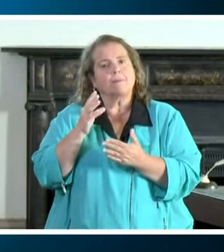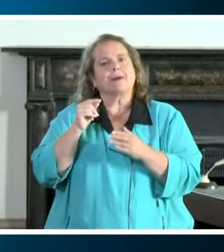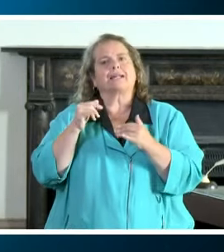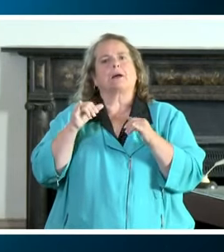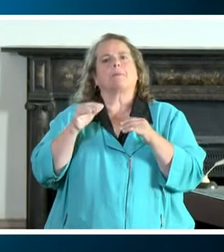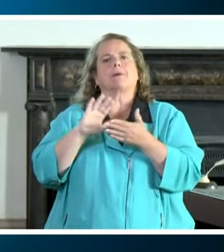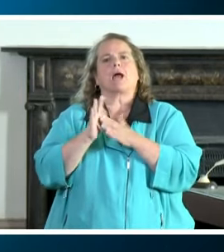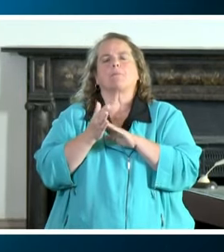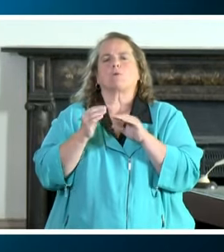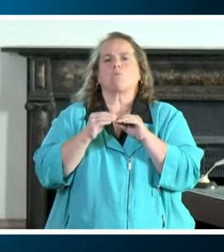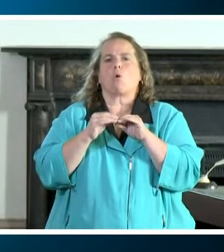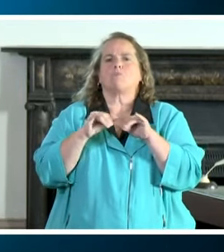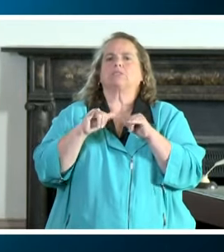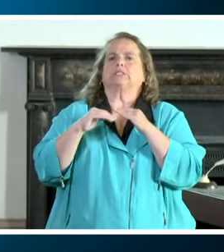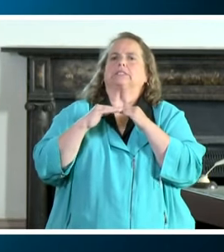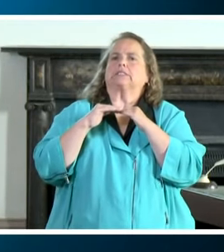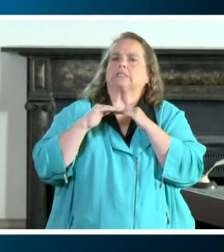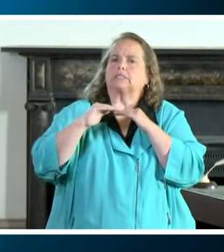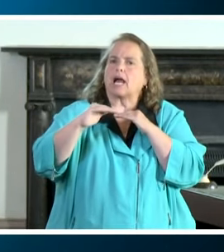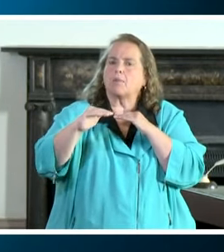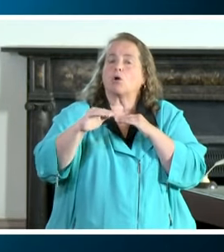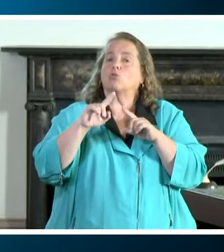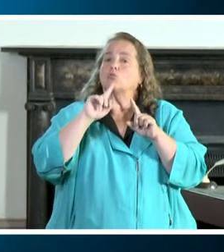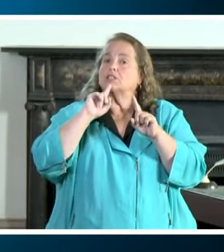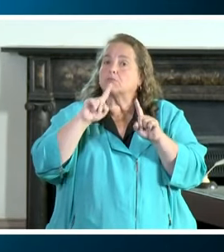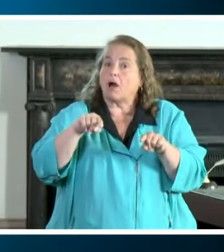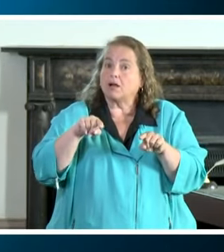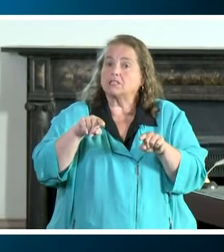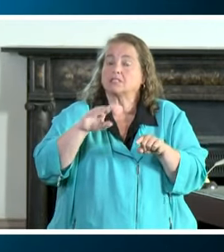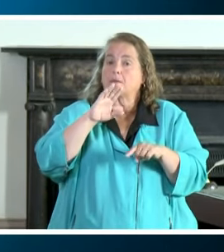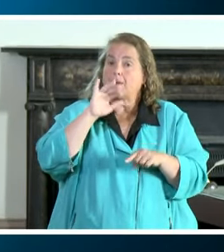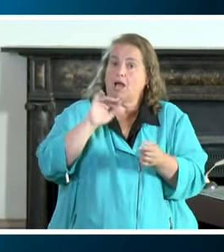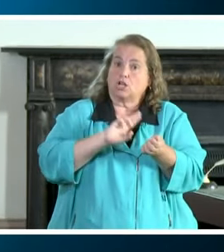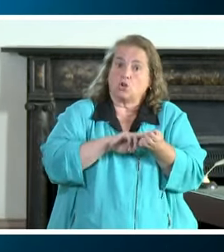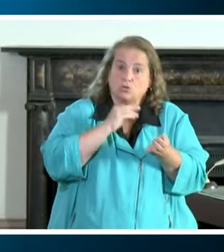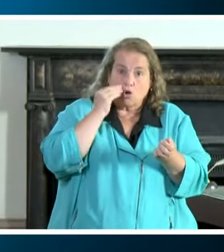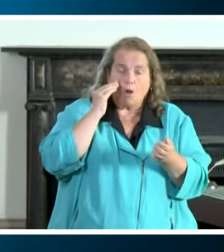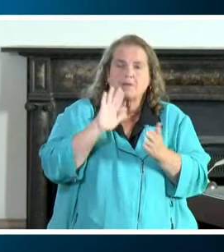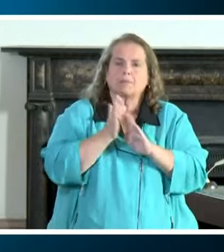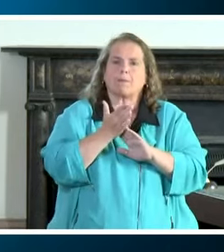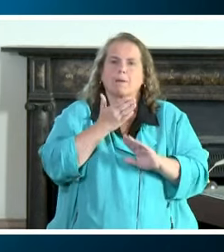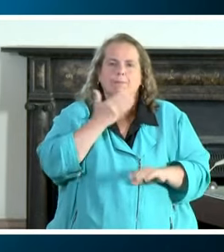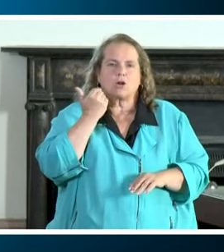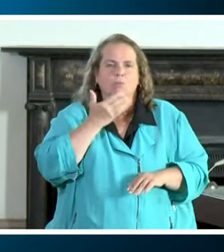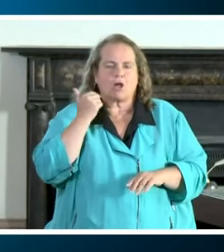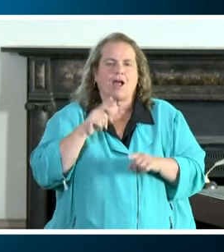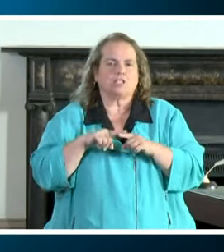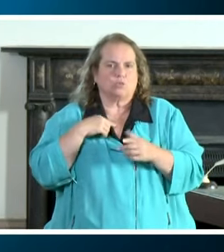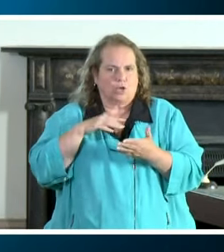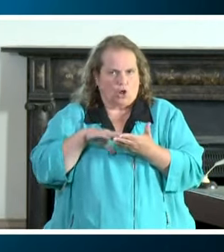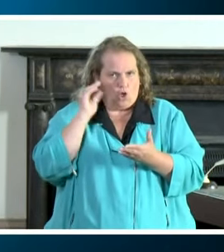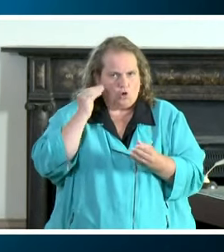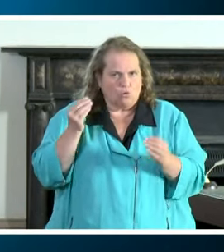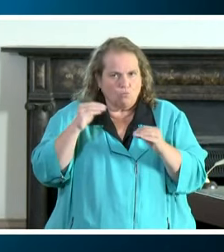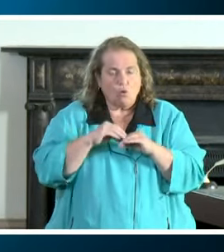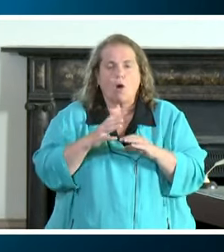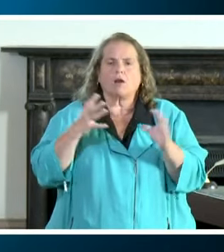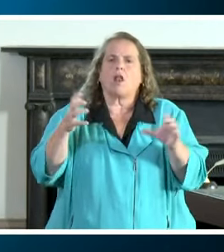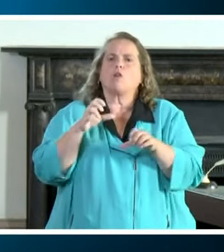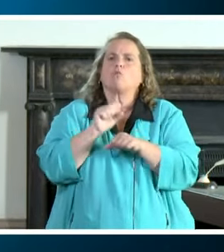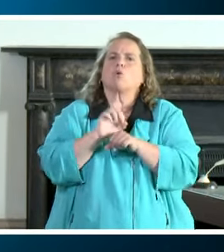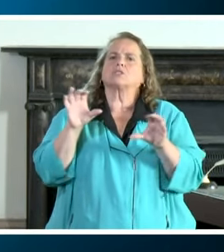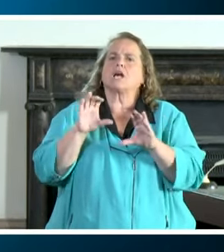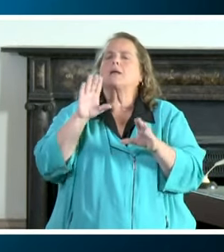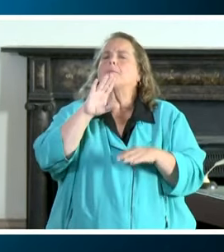response by the facilities is getting better as we learn more and and there's certainly a lot of work being done by